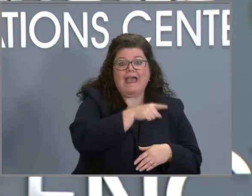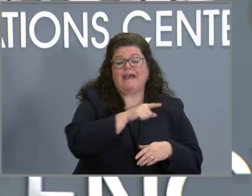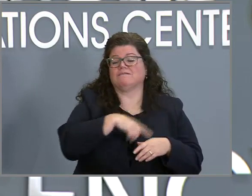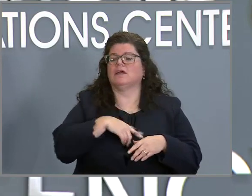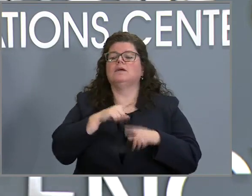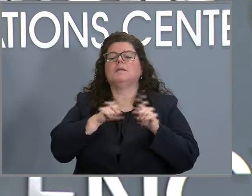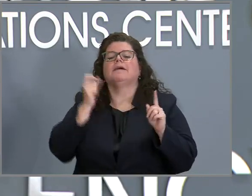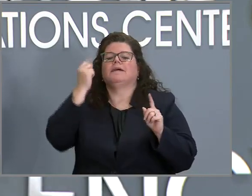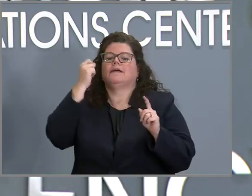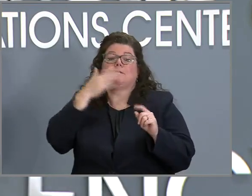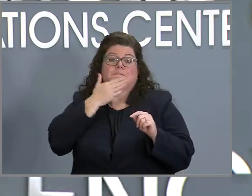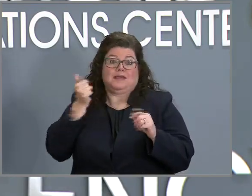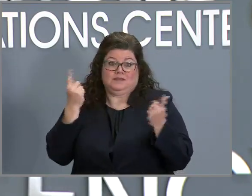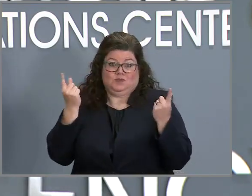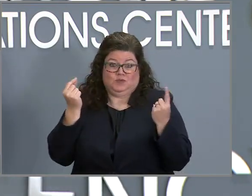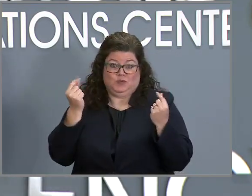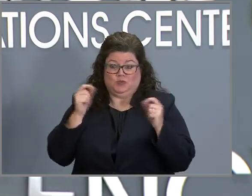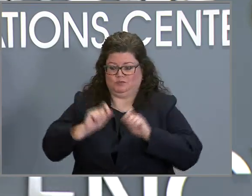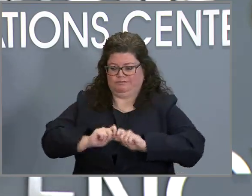a website to try different places.